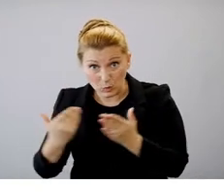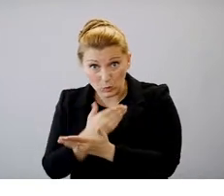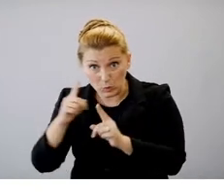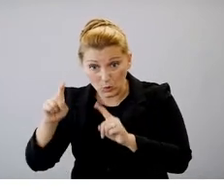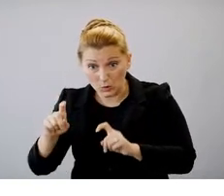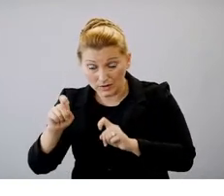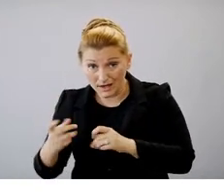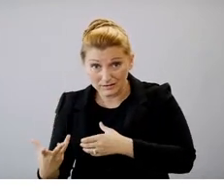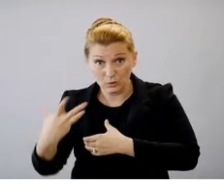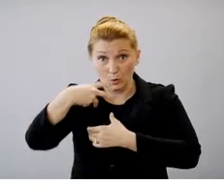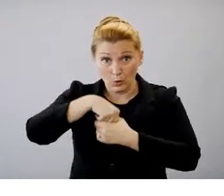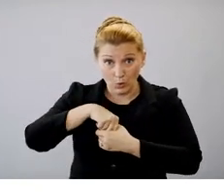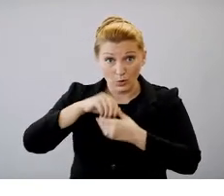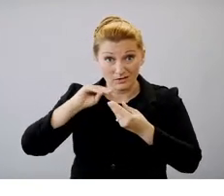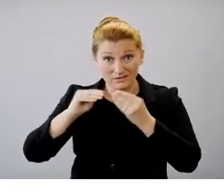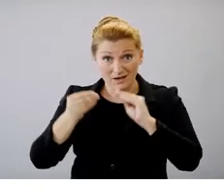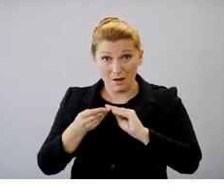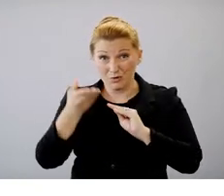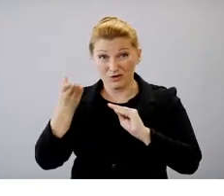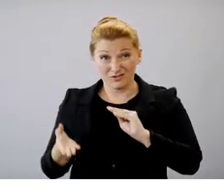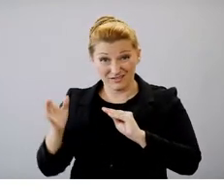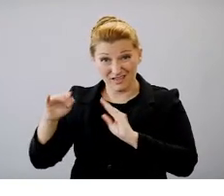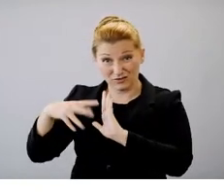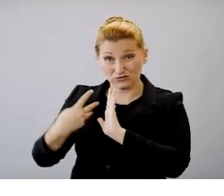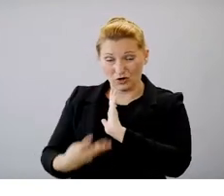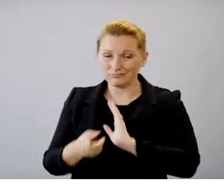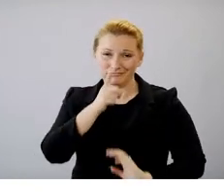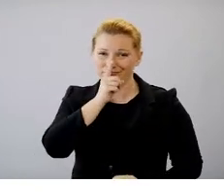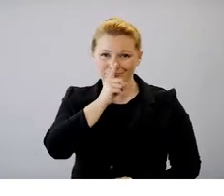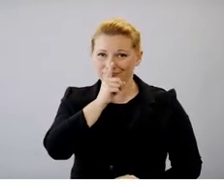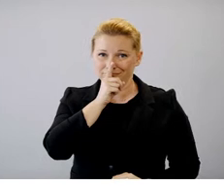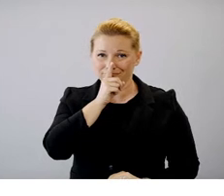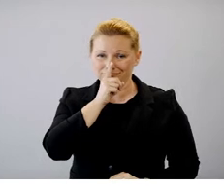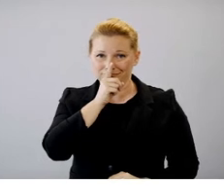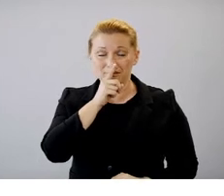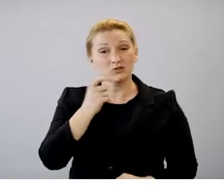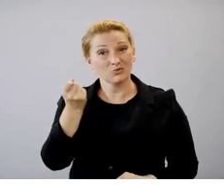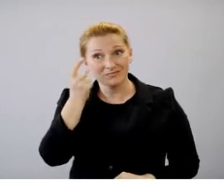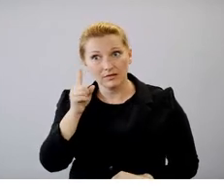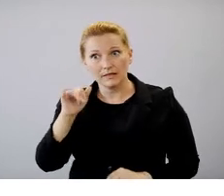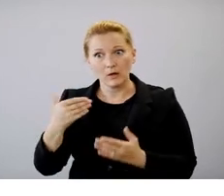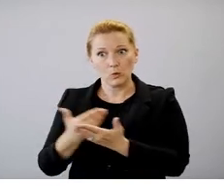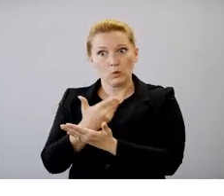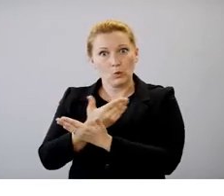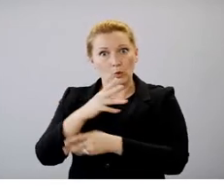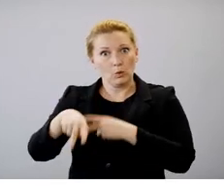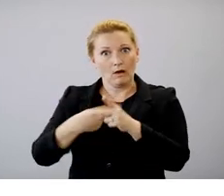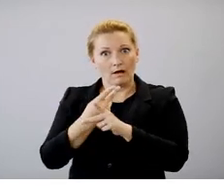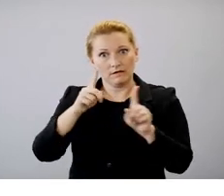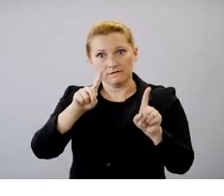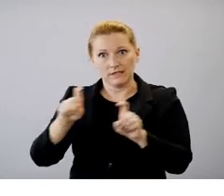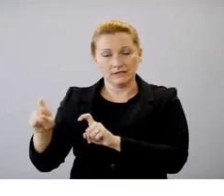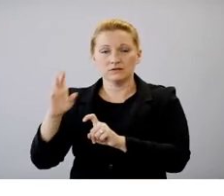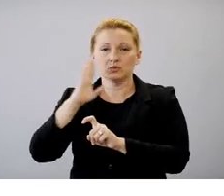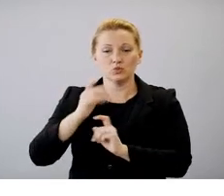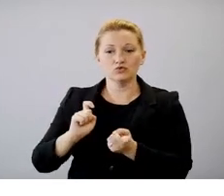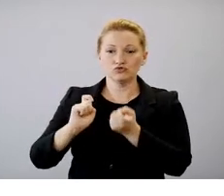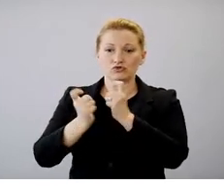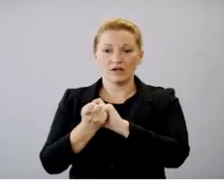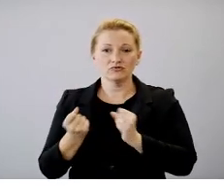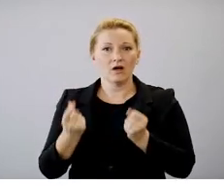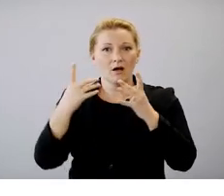number of tests performed in Arizona. So that's going to change how much testing there is in the community.